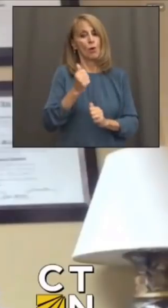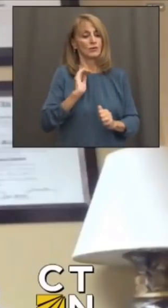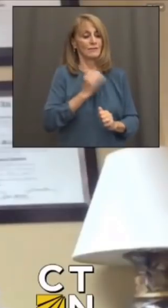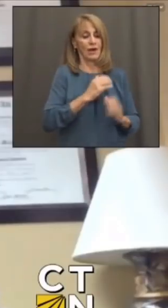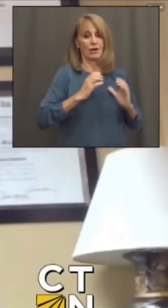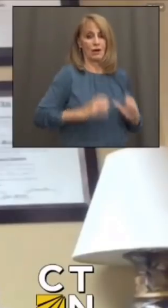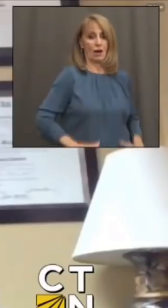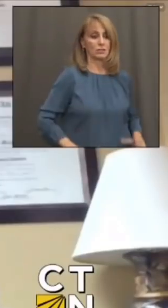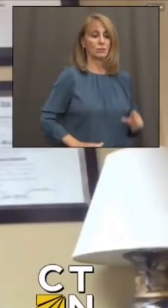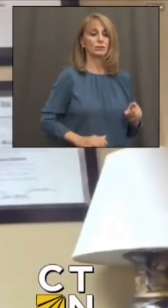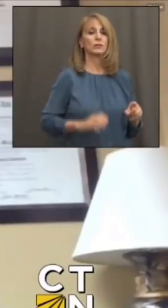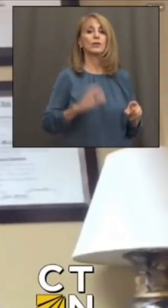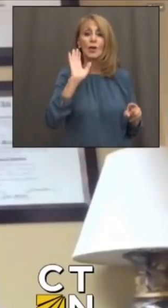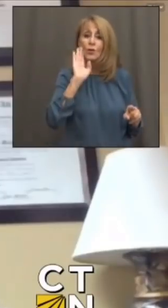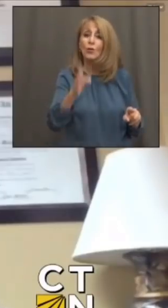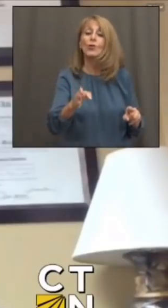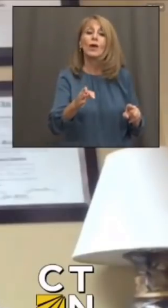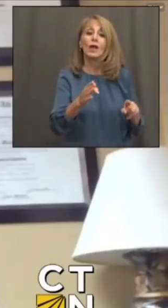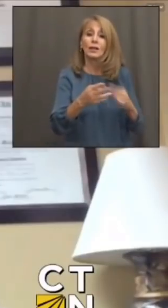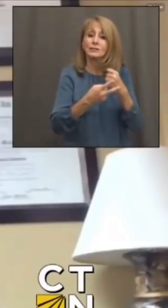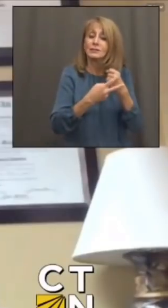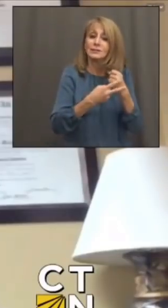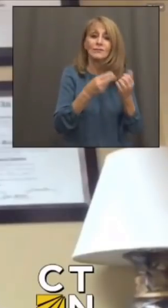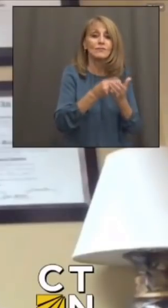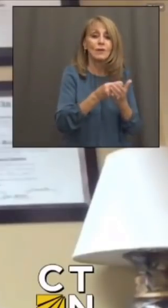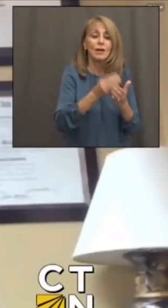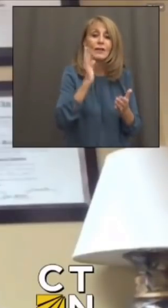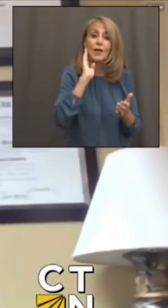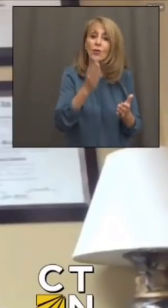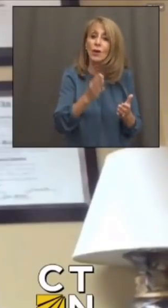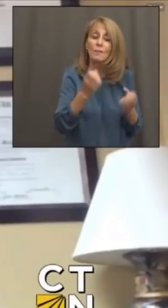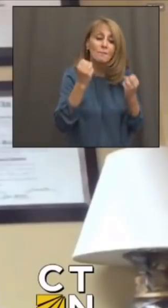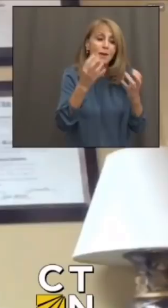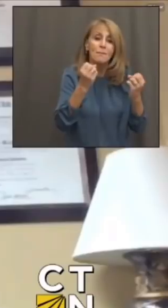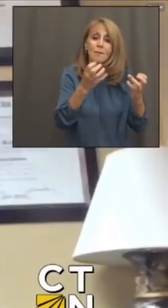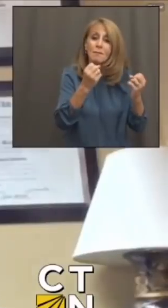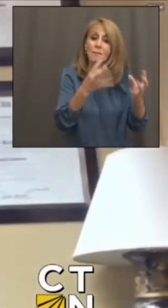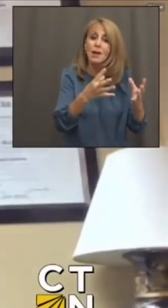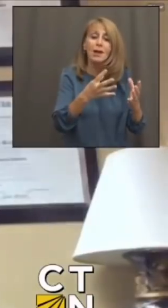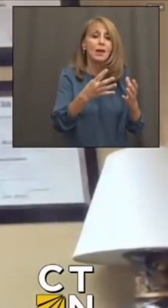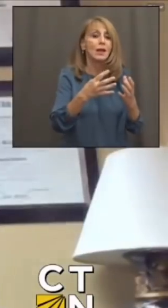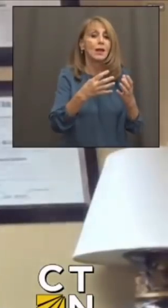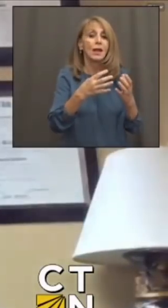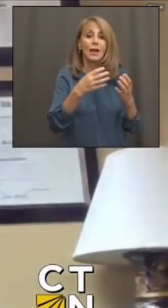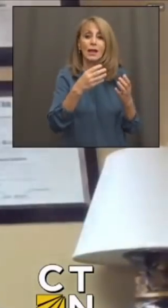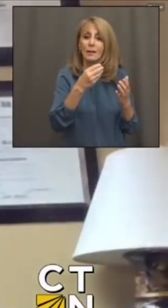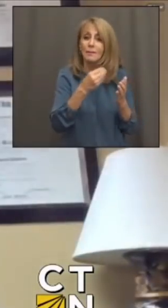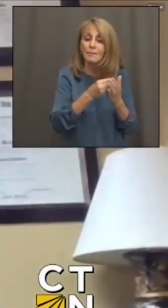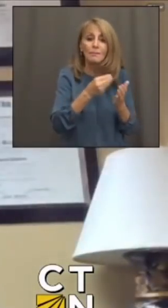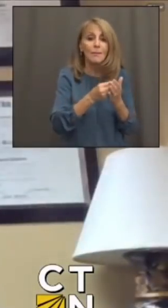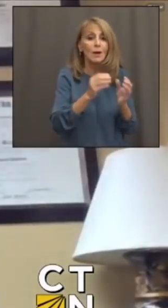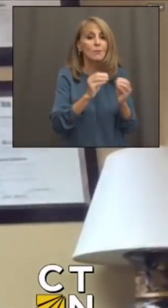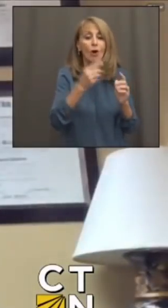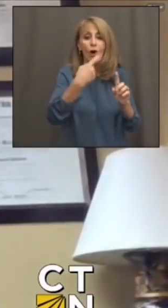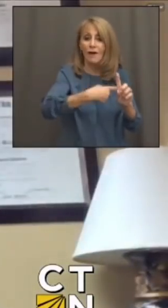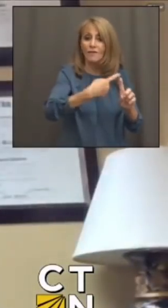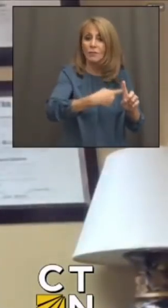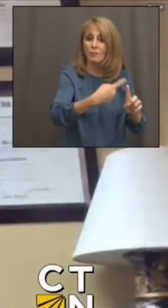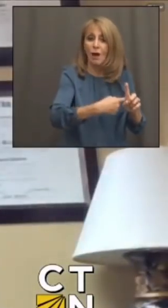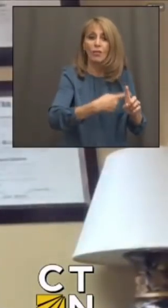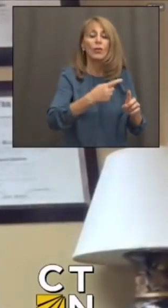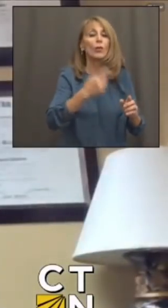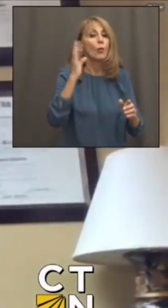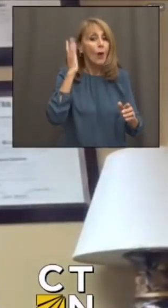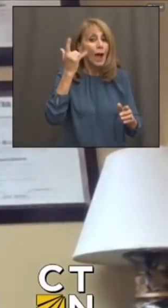if not all of them, will save over hundreds, if not thousands of dollars on a monthly basis in terms of premium